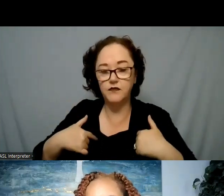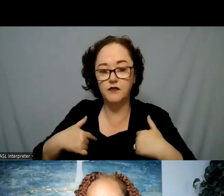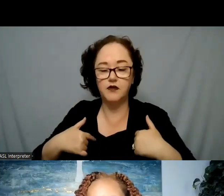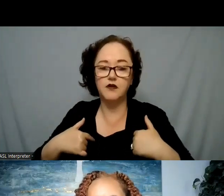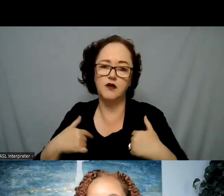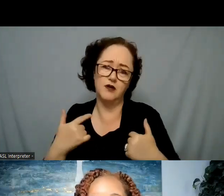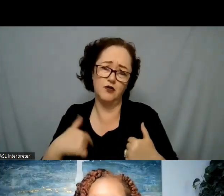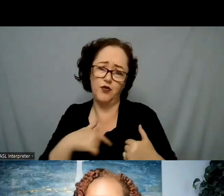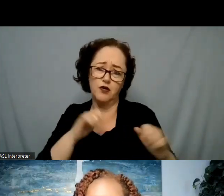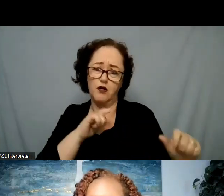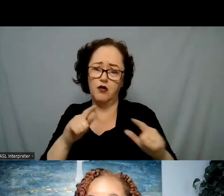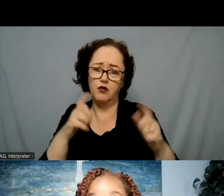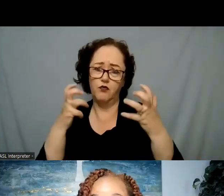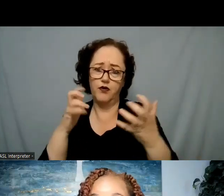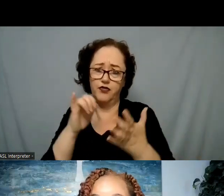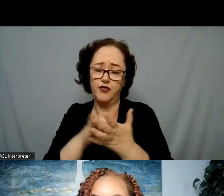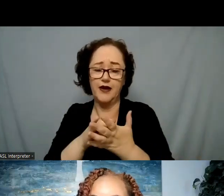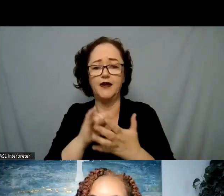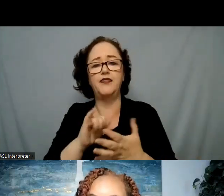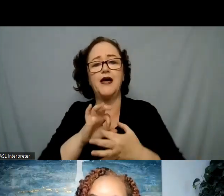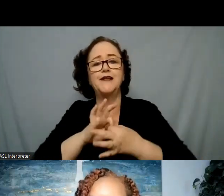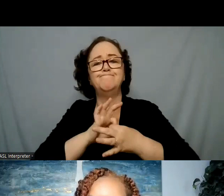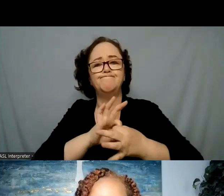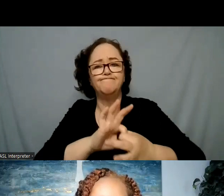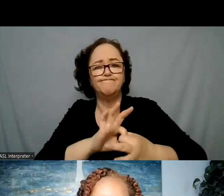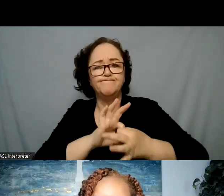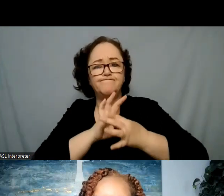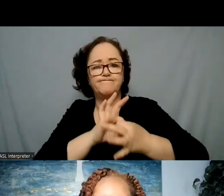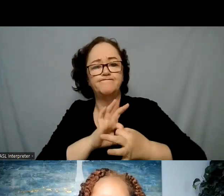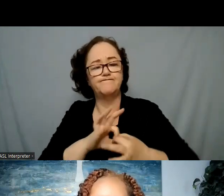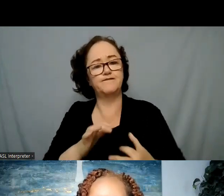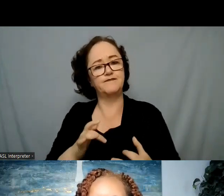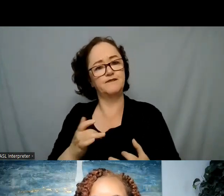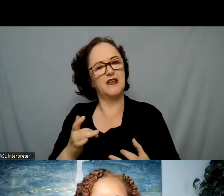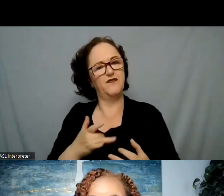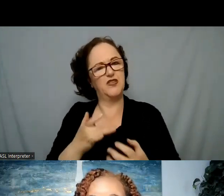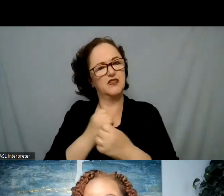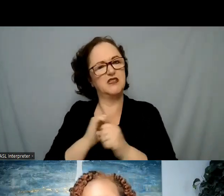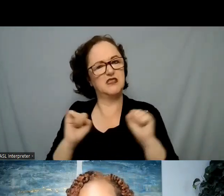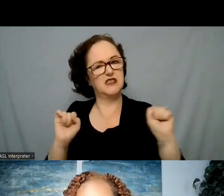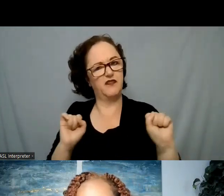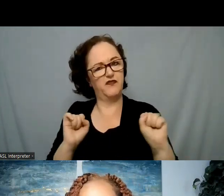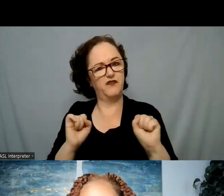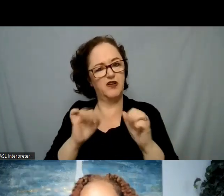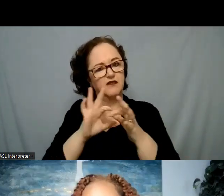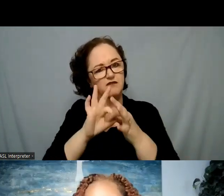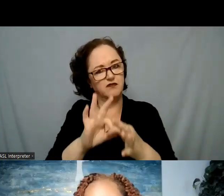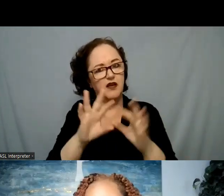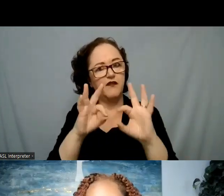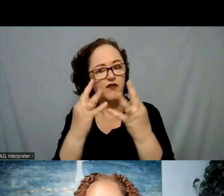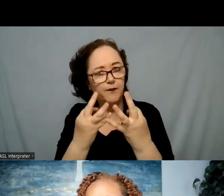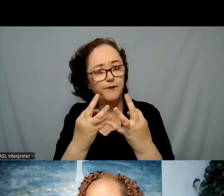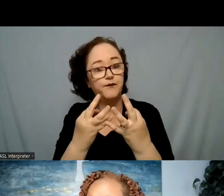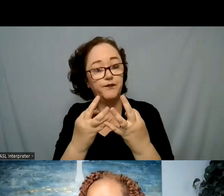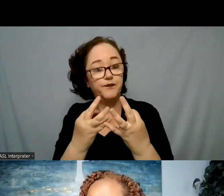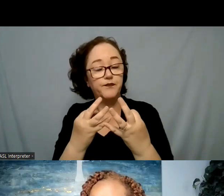and that connectedness feeling having those safe places to connect with family and for some people their